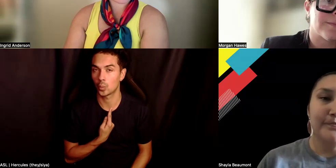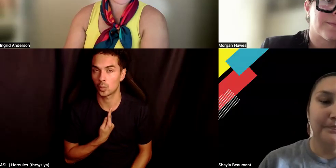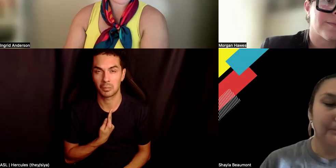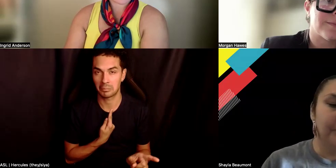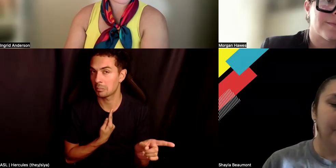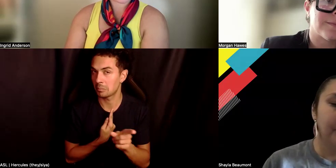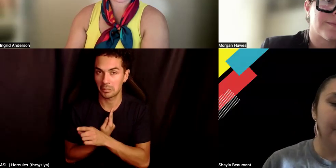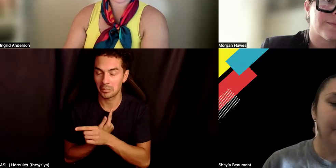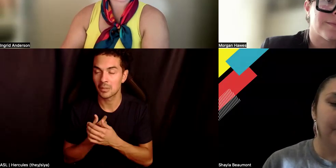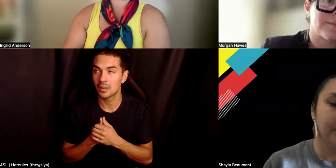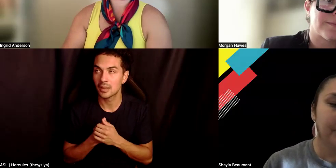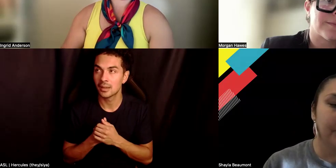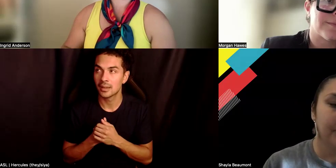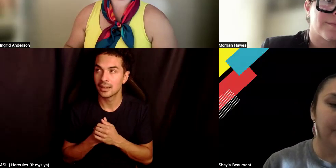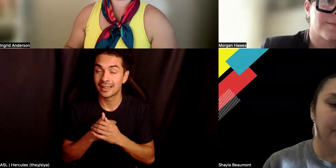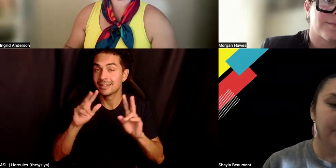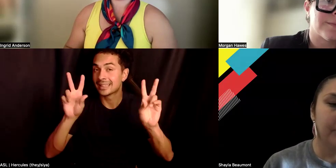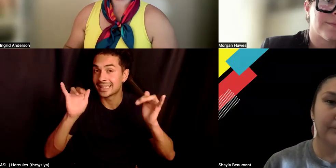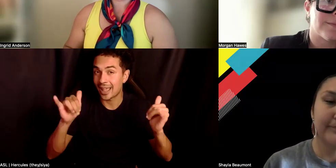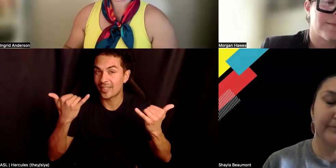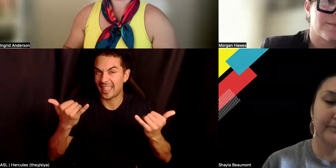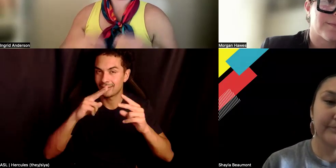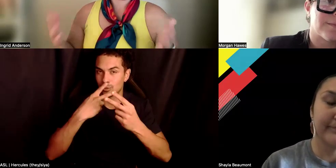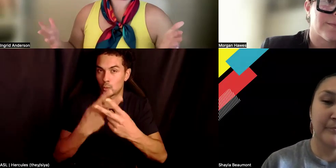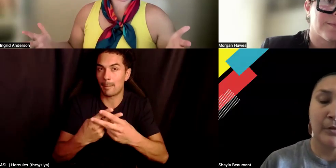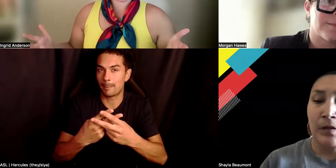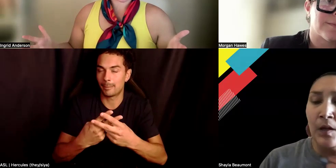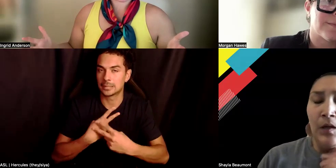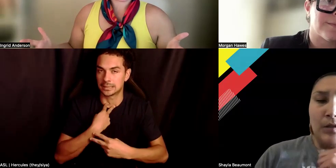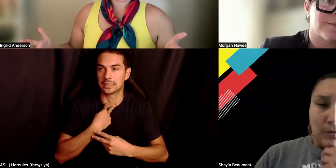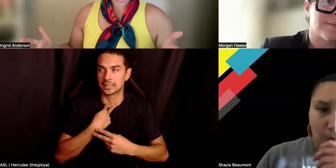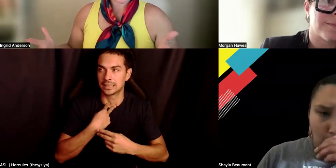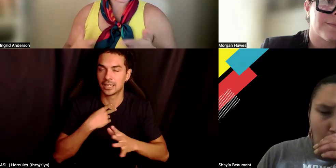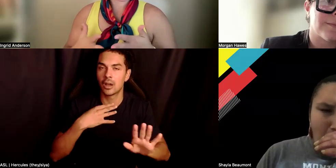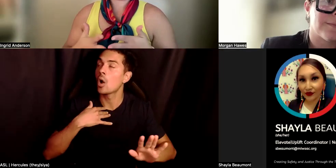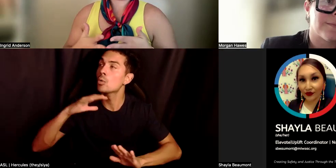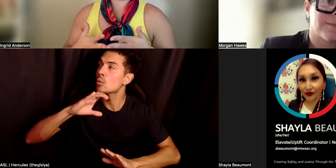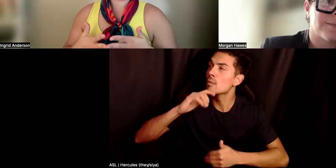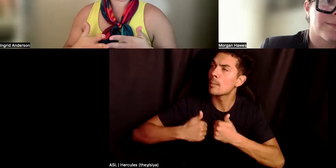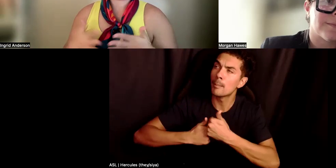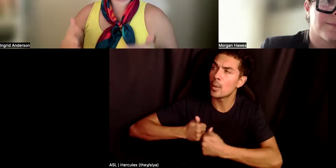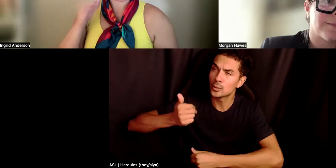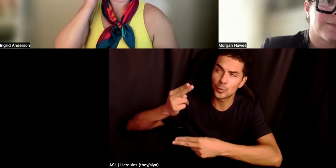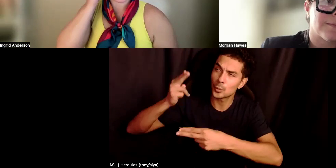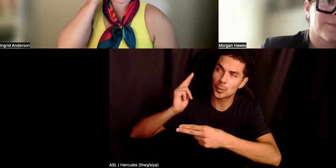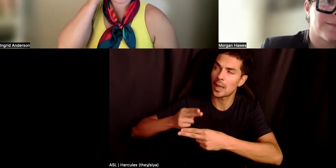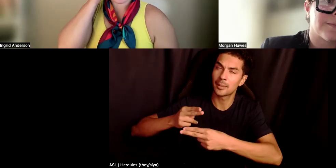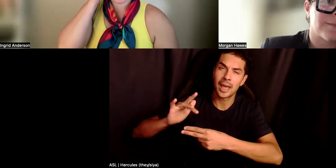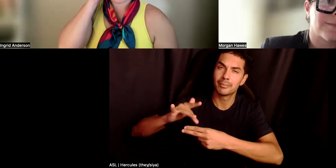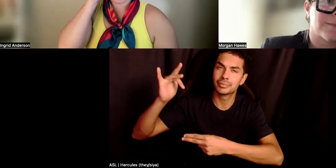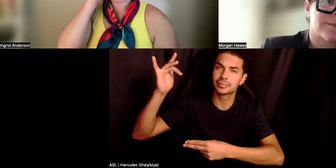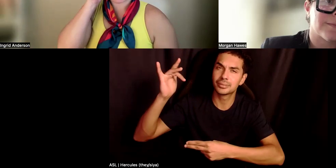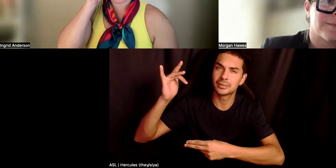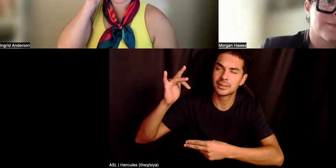of maybe falling into the trap of looking for, um, the most credible, I have made it an intention